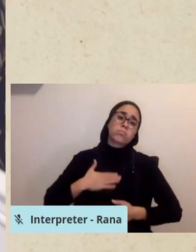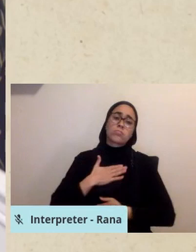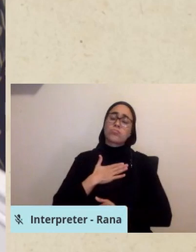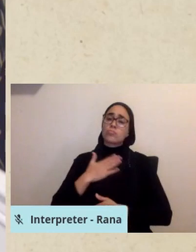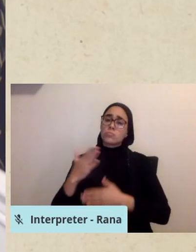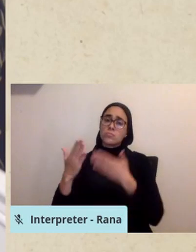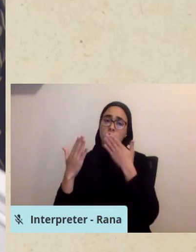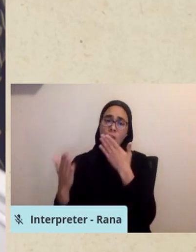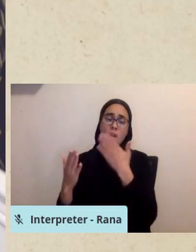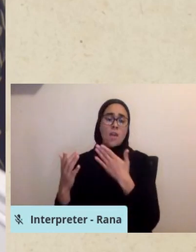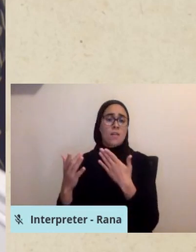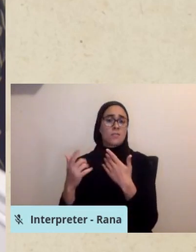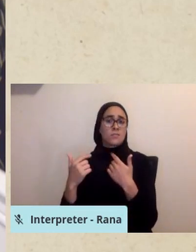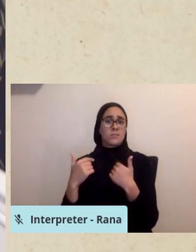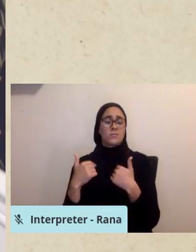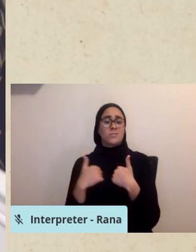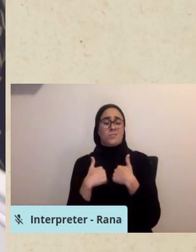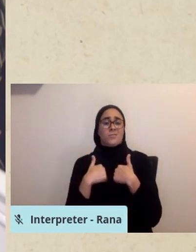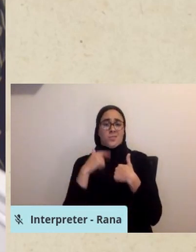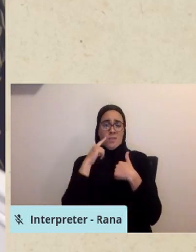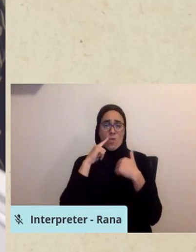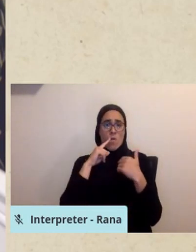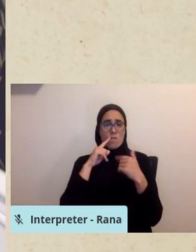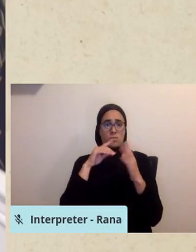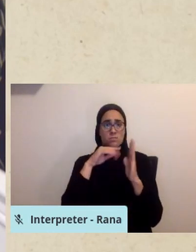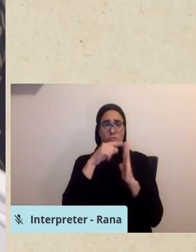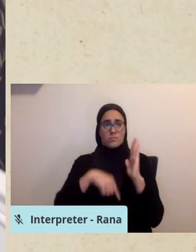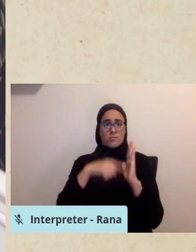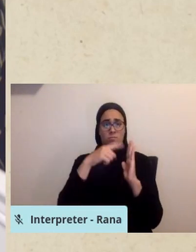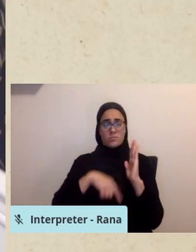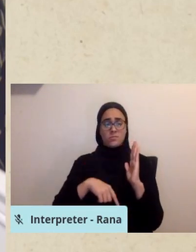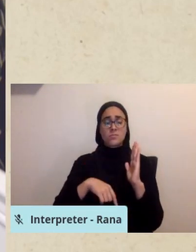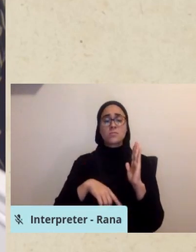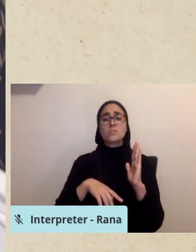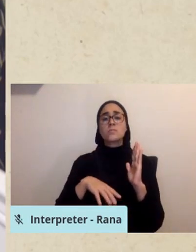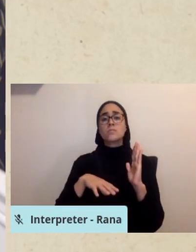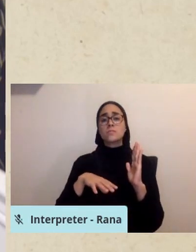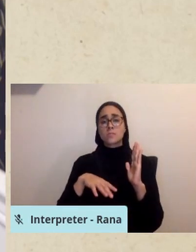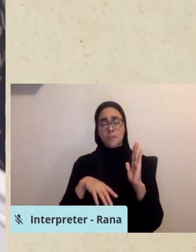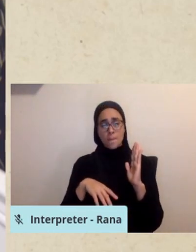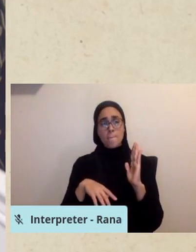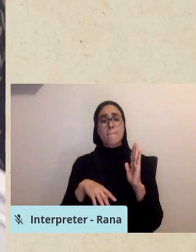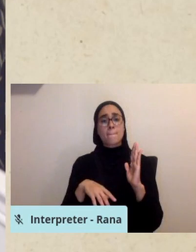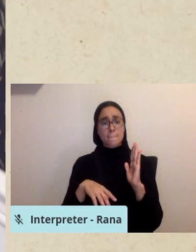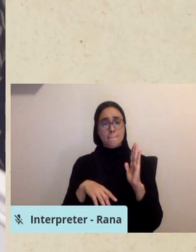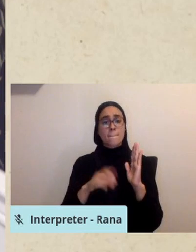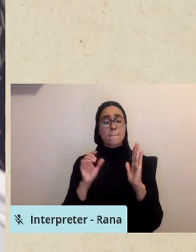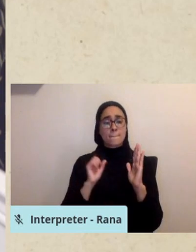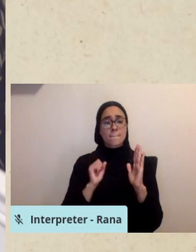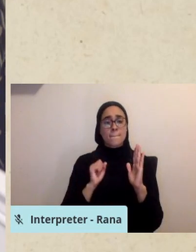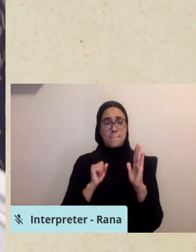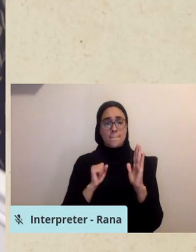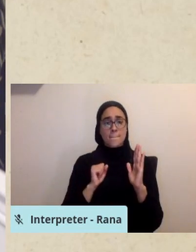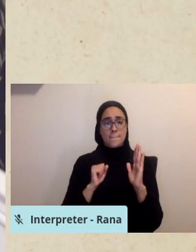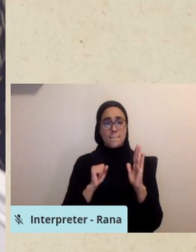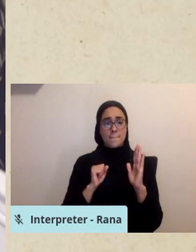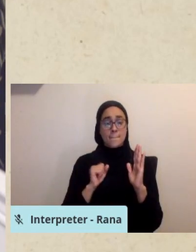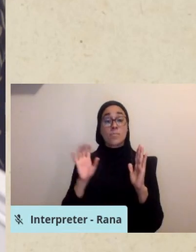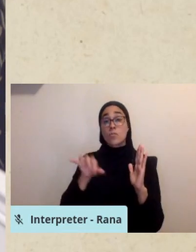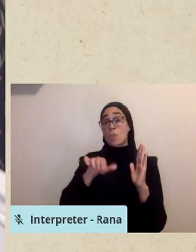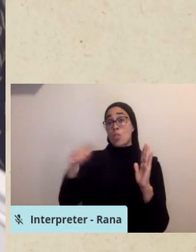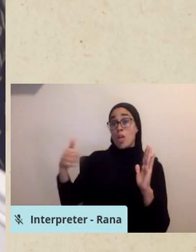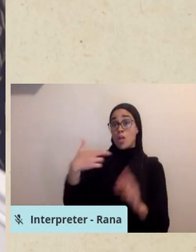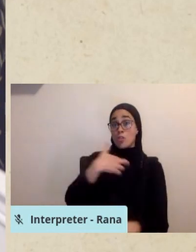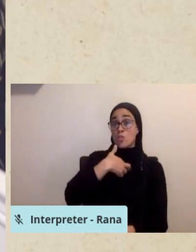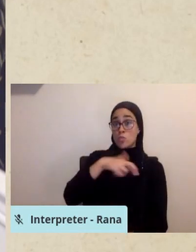that the chaplains and the authors of the documents for the other